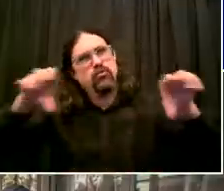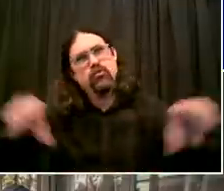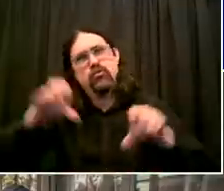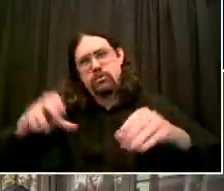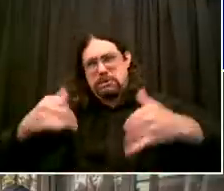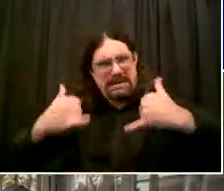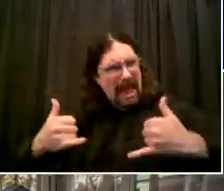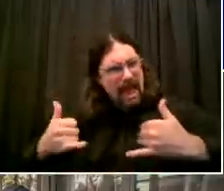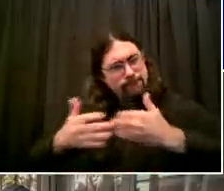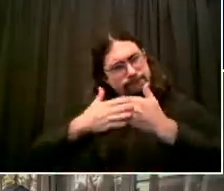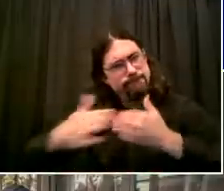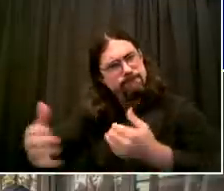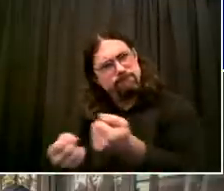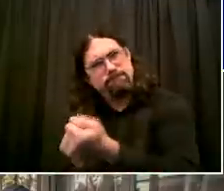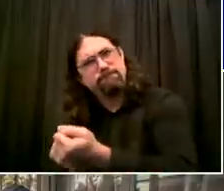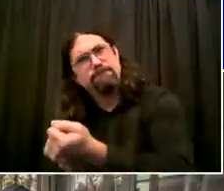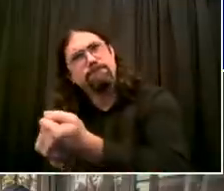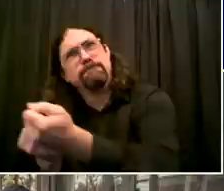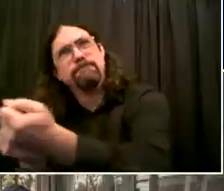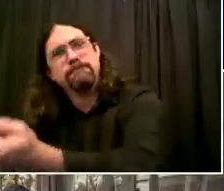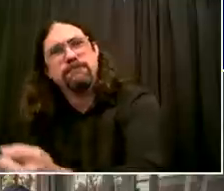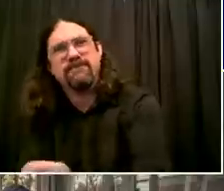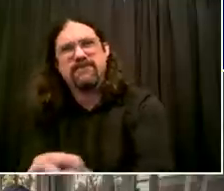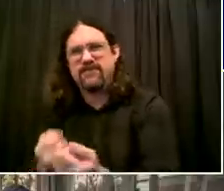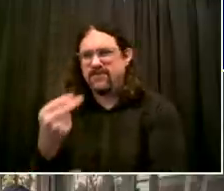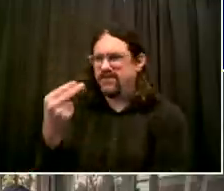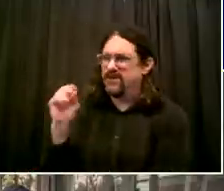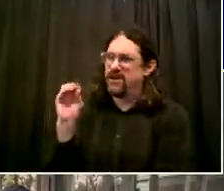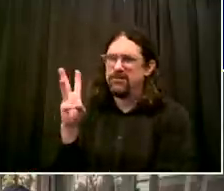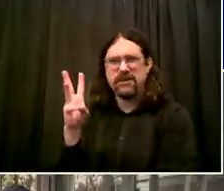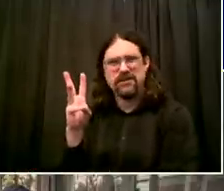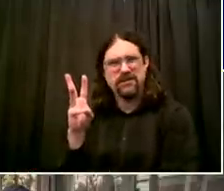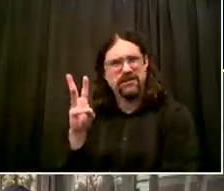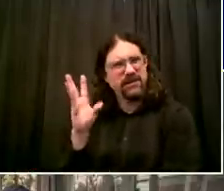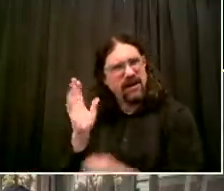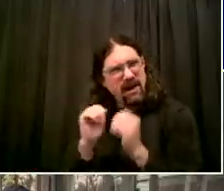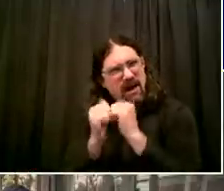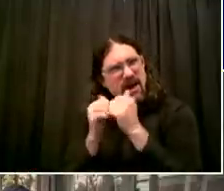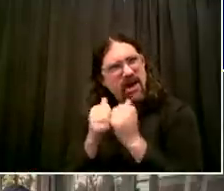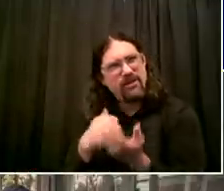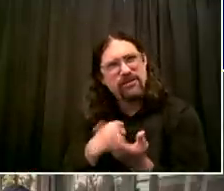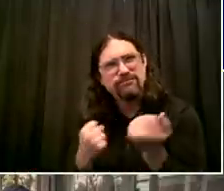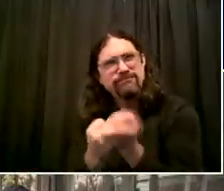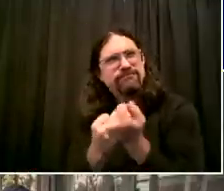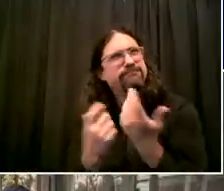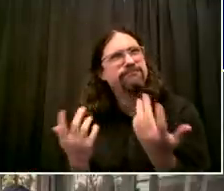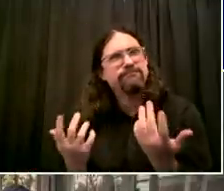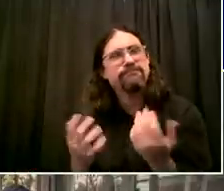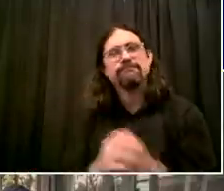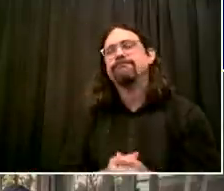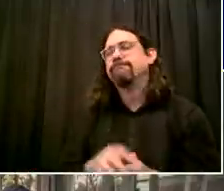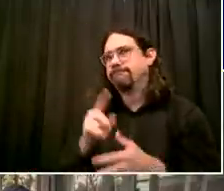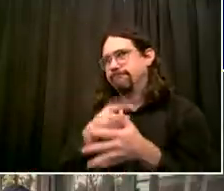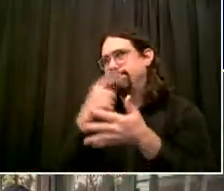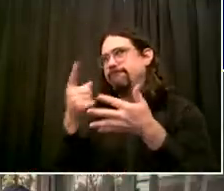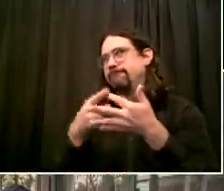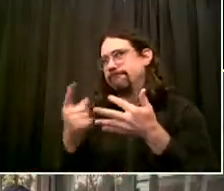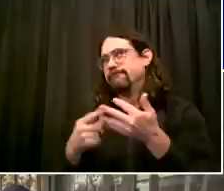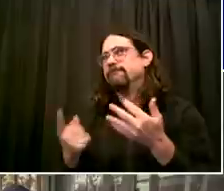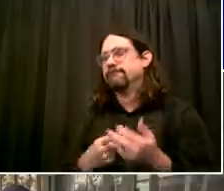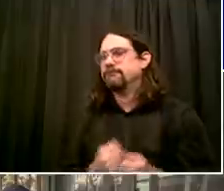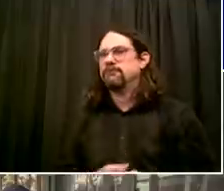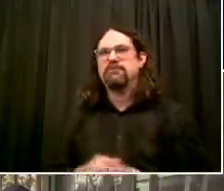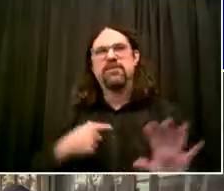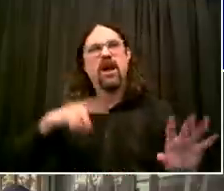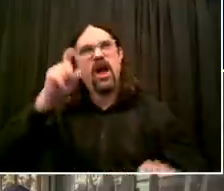What are we going to do? Well, we're going to make sure that we save restaurants. That is the mission. Save restaurants. Save the